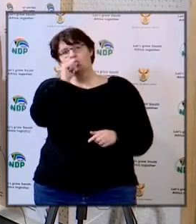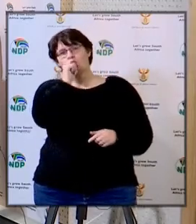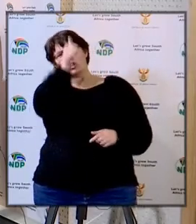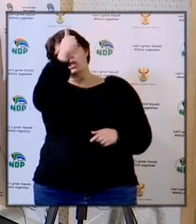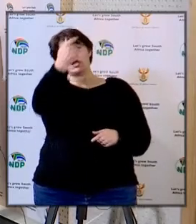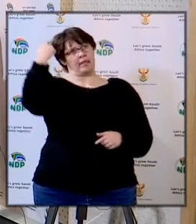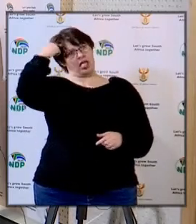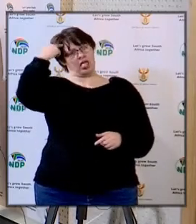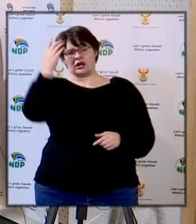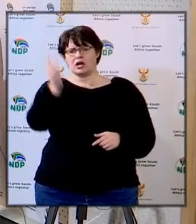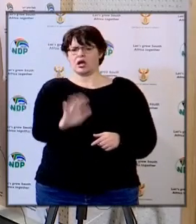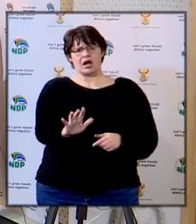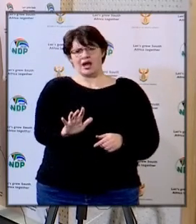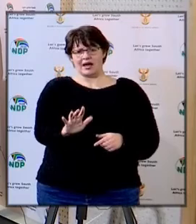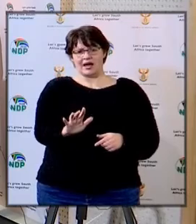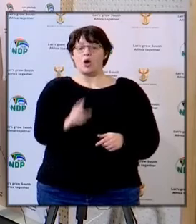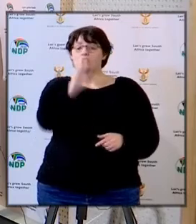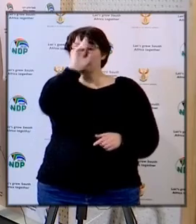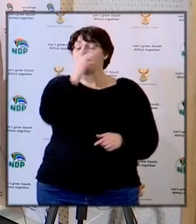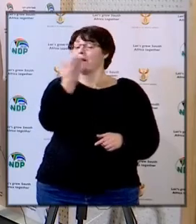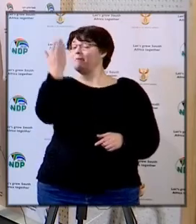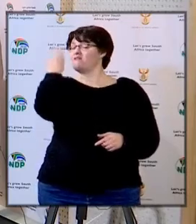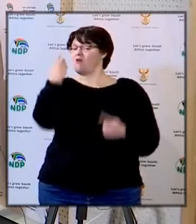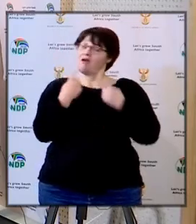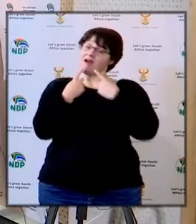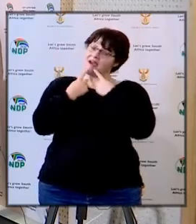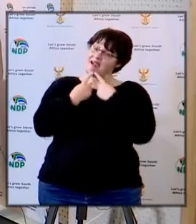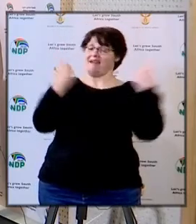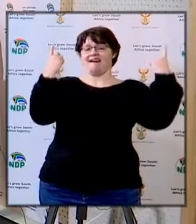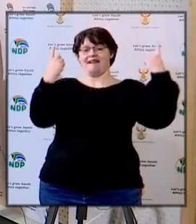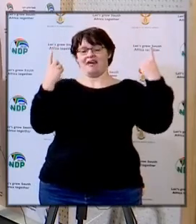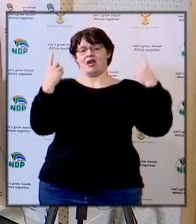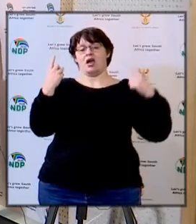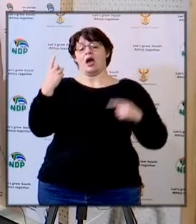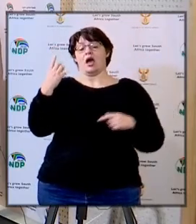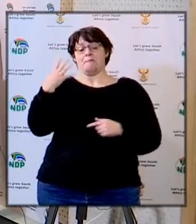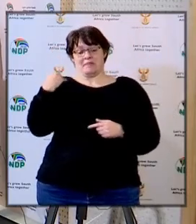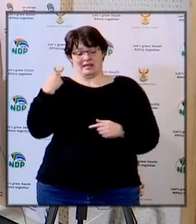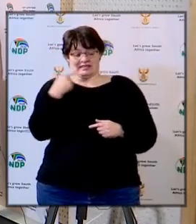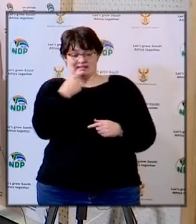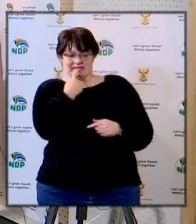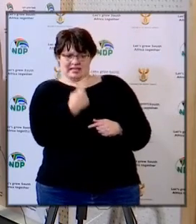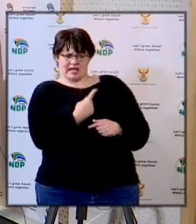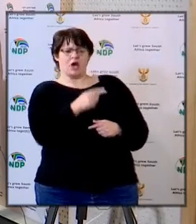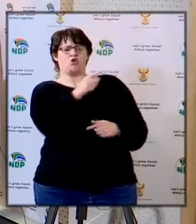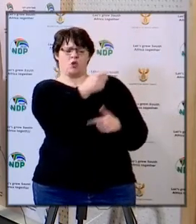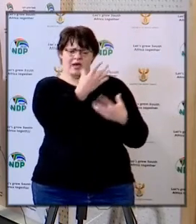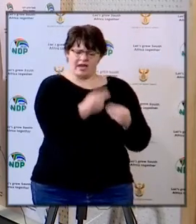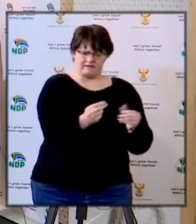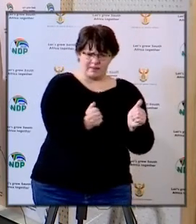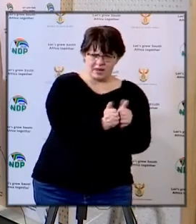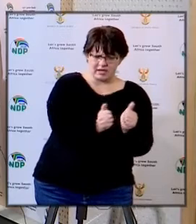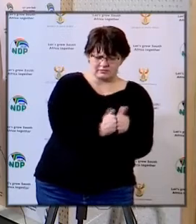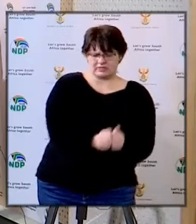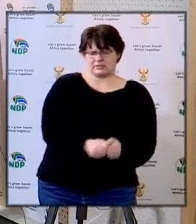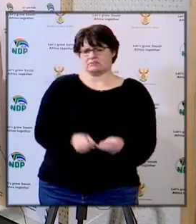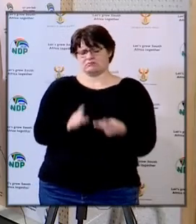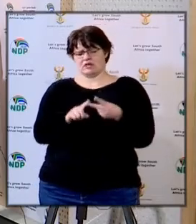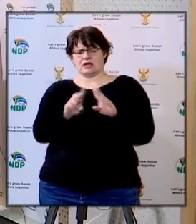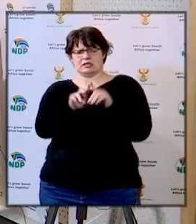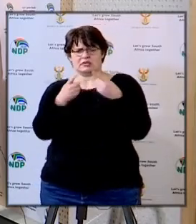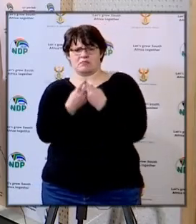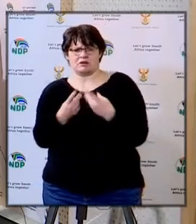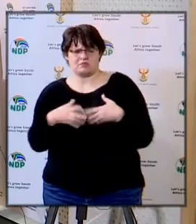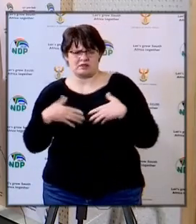just from my head when the first announcement was made the ministry said you had partnerships with health